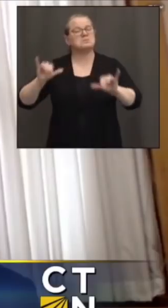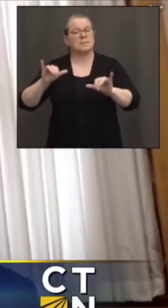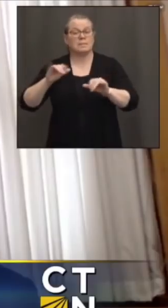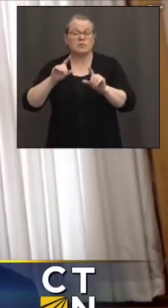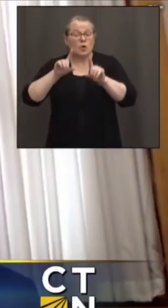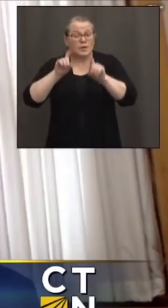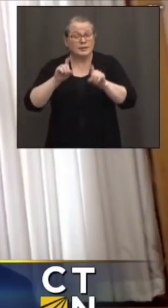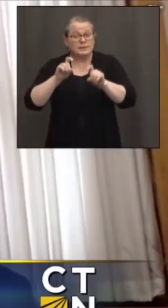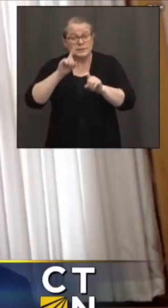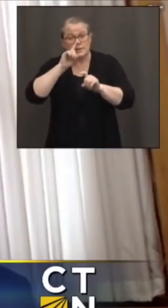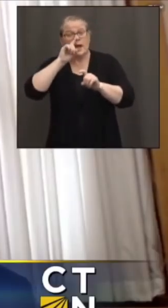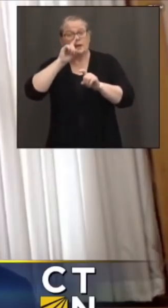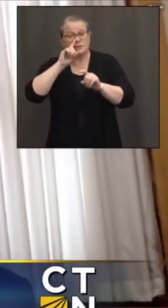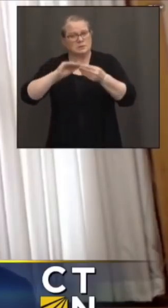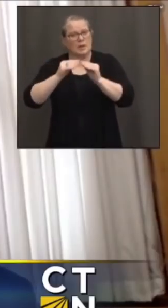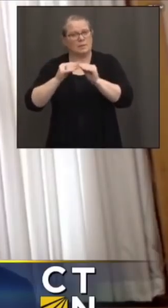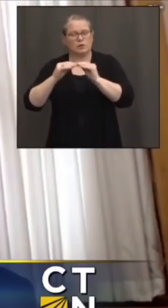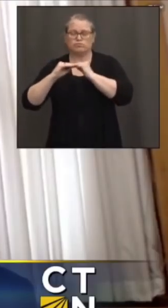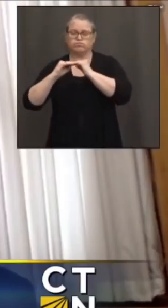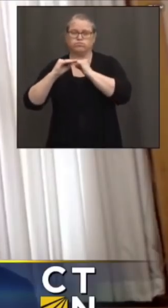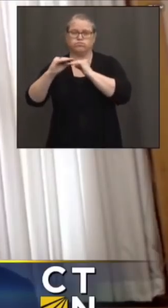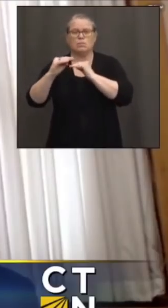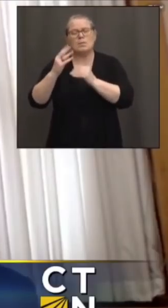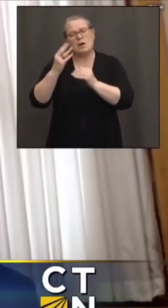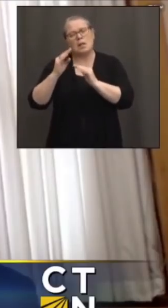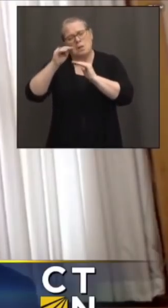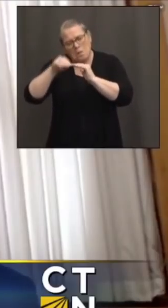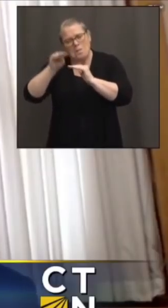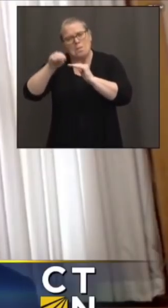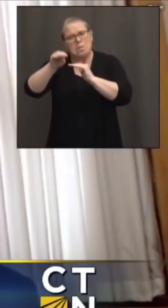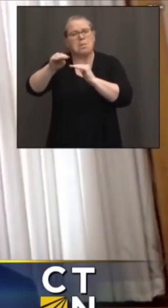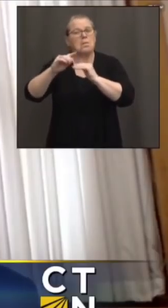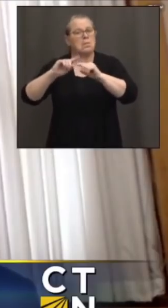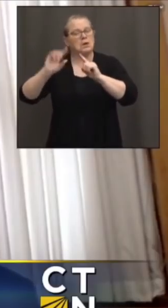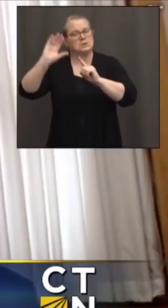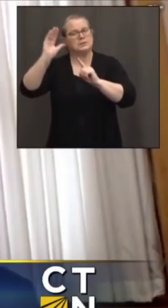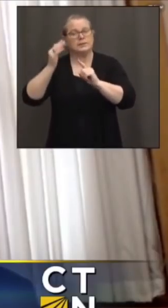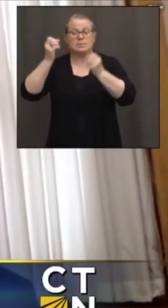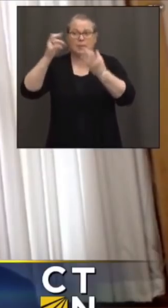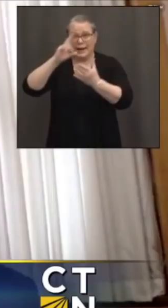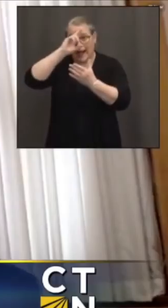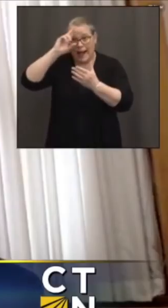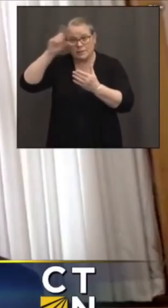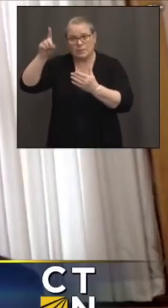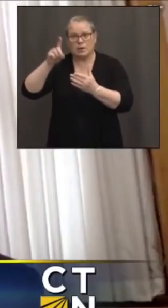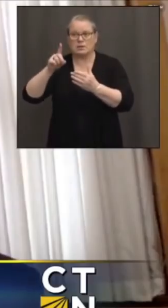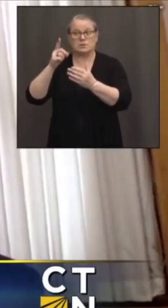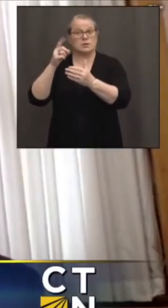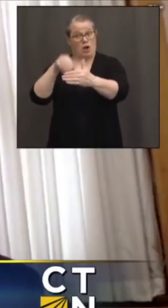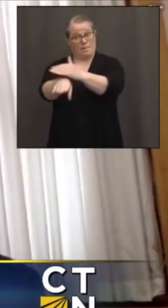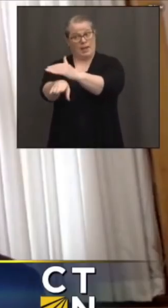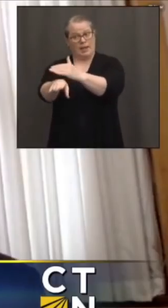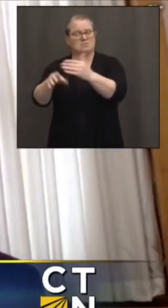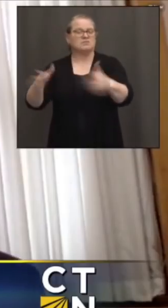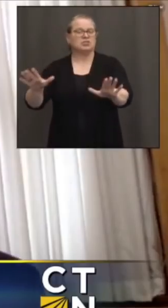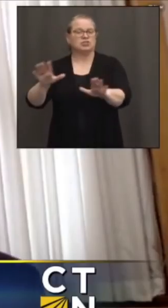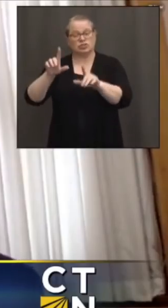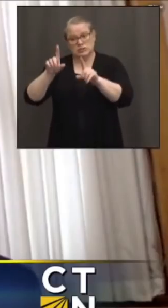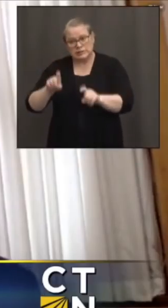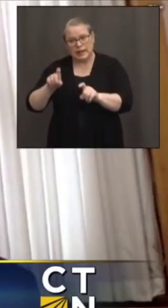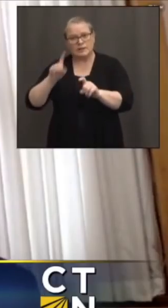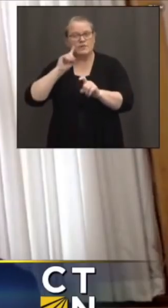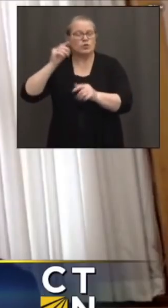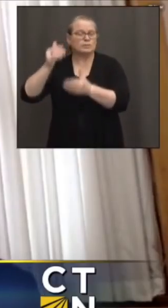steady. I think you've seen a mix to some degree. You know, we have a lot of hospitals are kind of testing everybody that's coming in or out of the hospital for